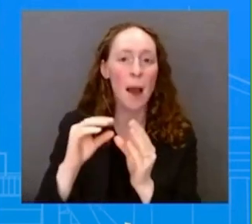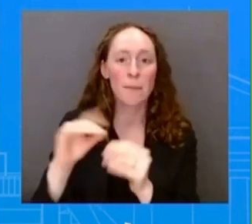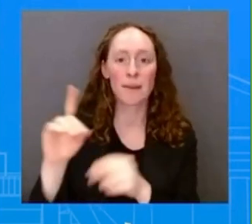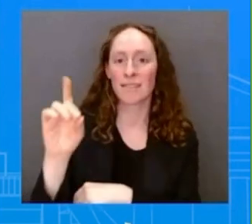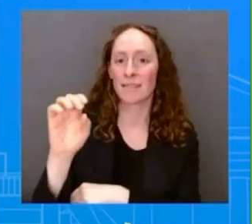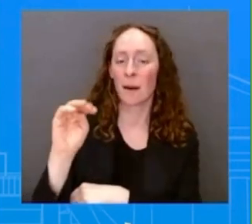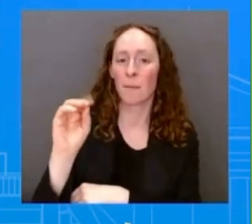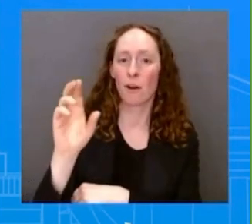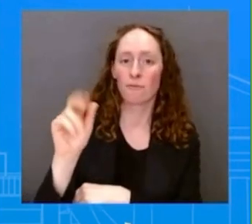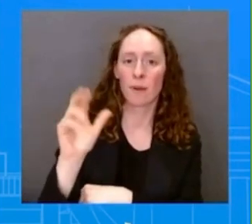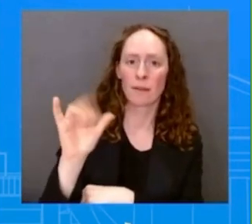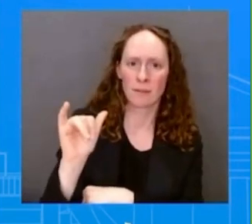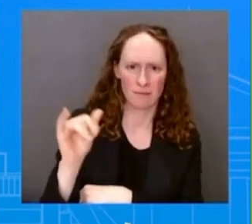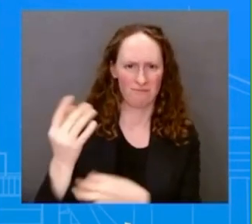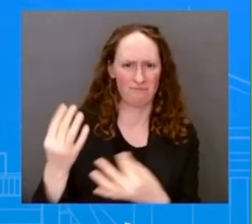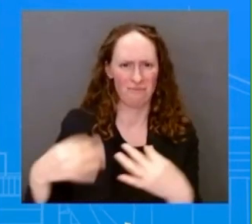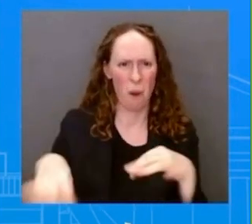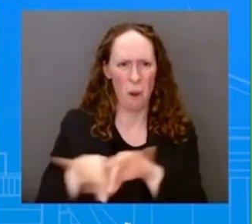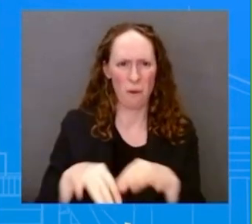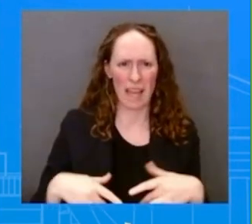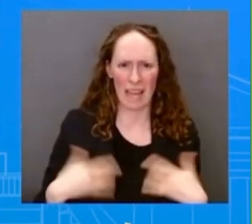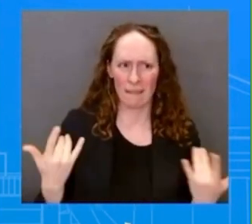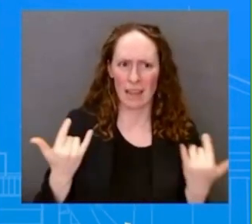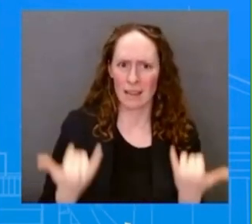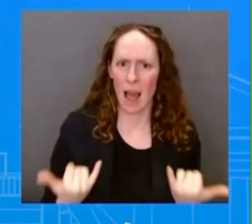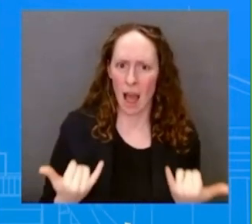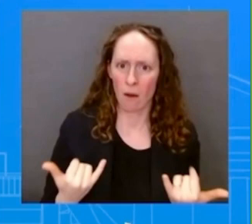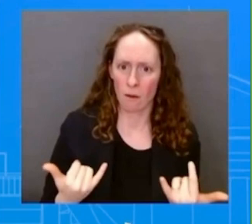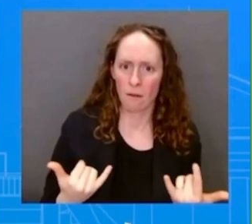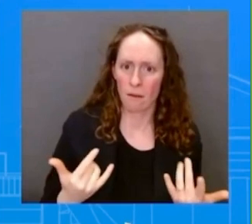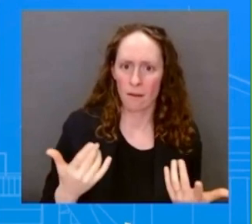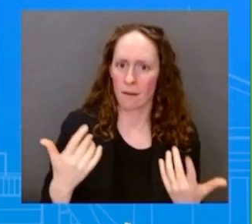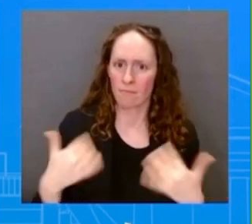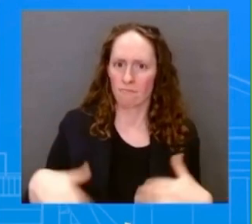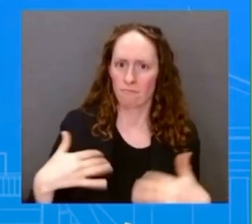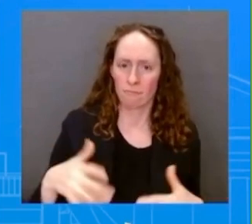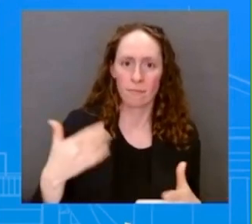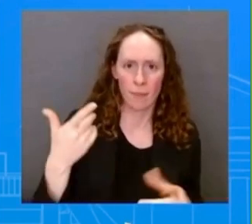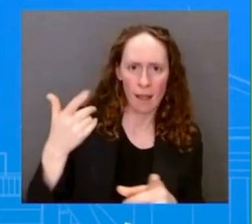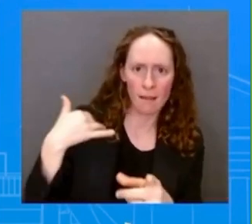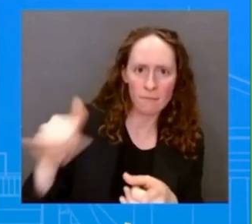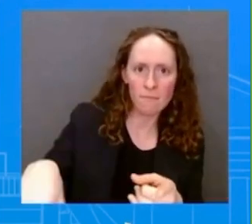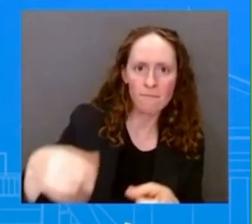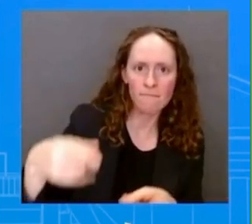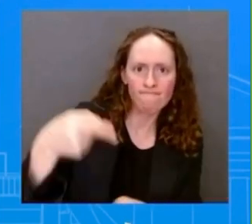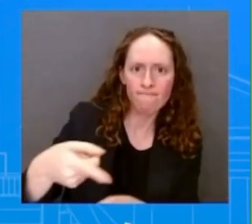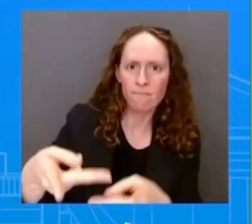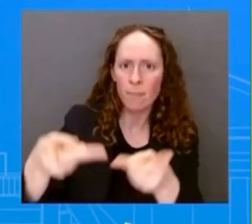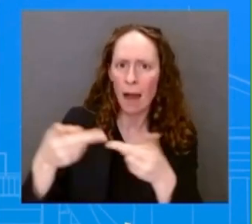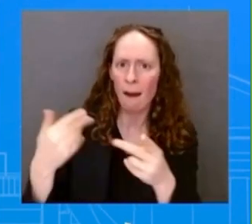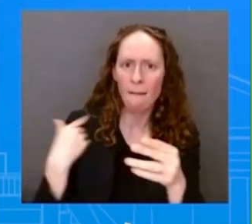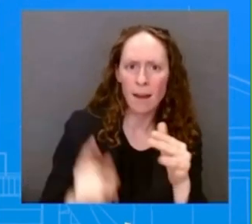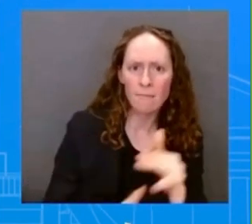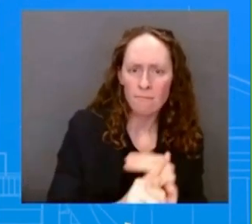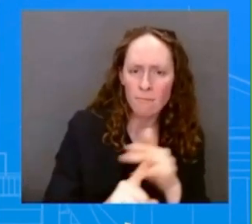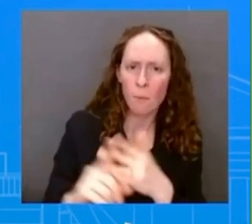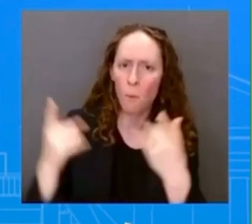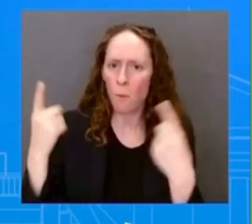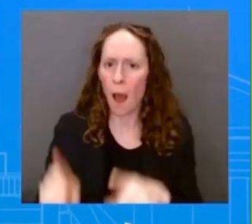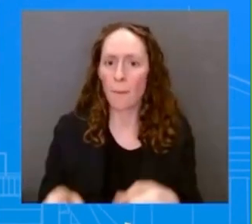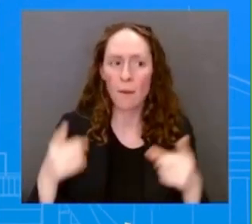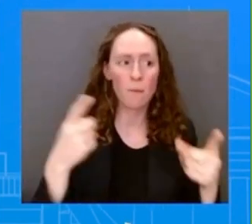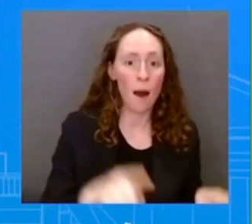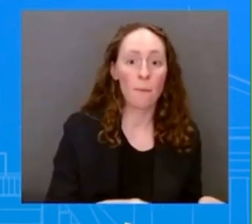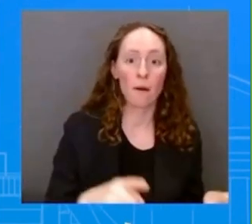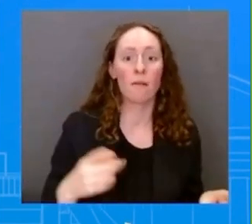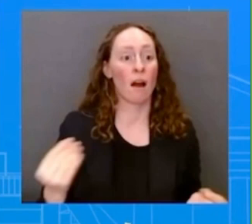democratic values in the region and around the world. We'll certainly have a readout of that bilat when it's over.